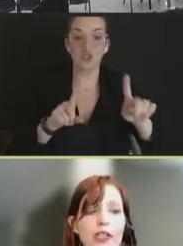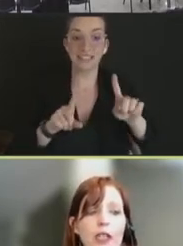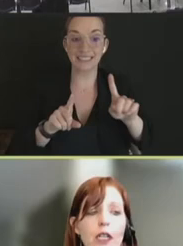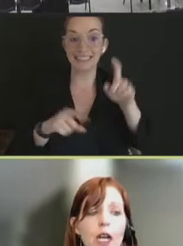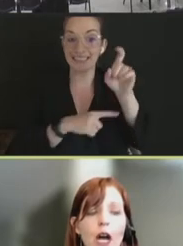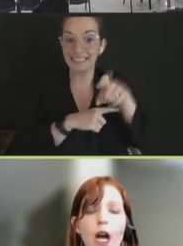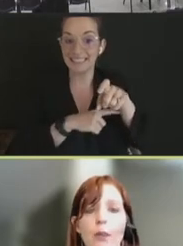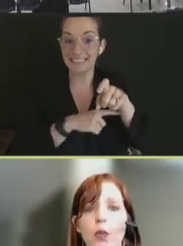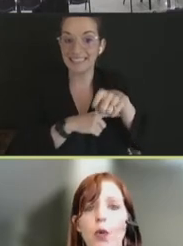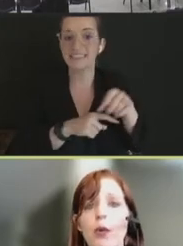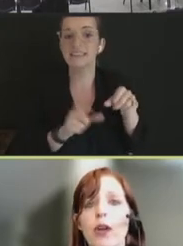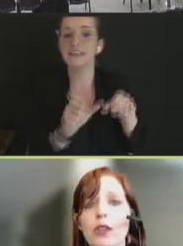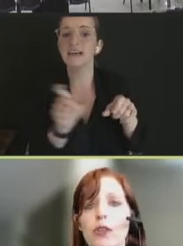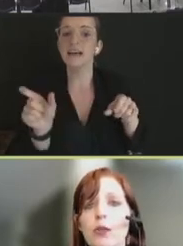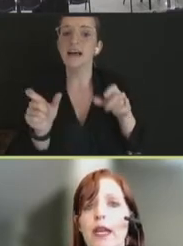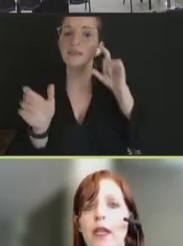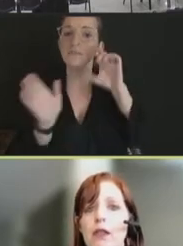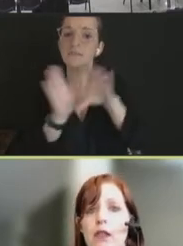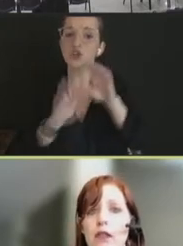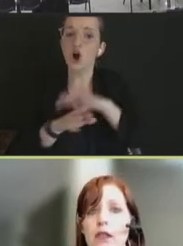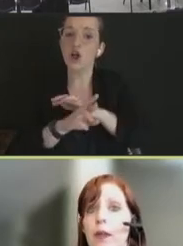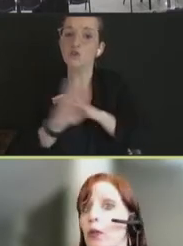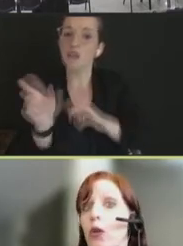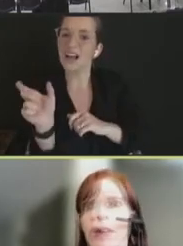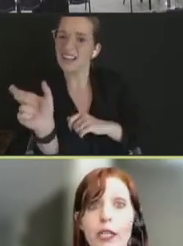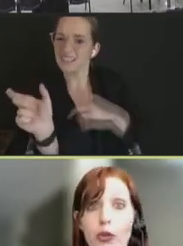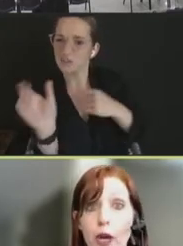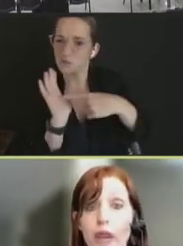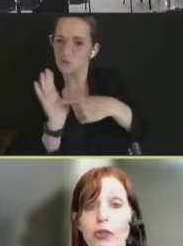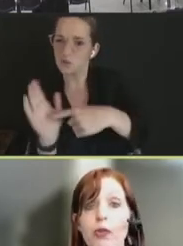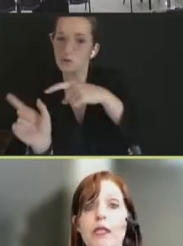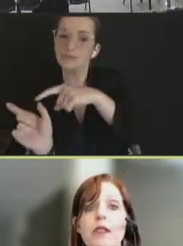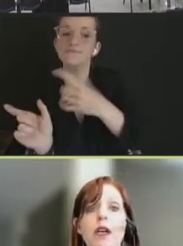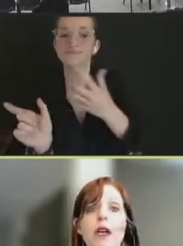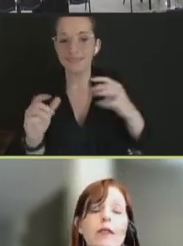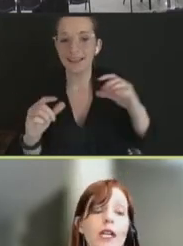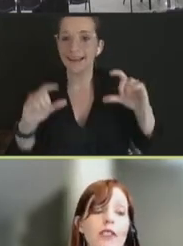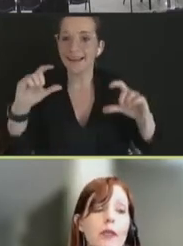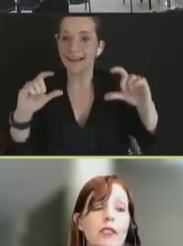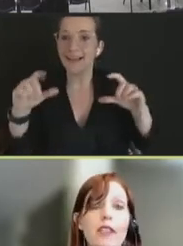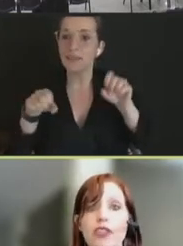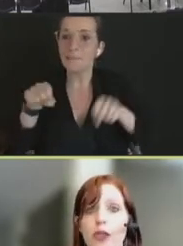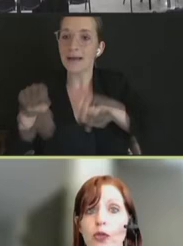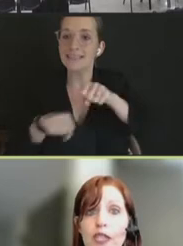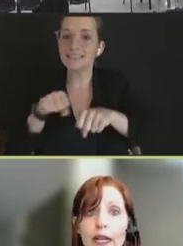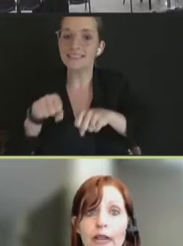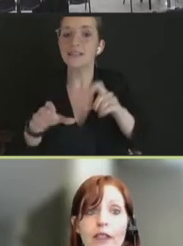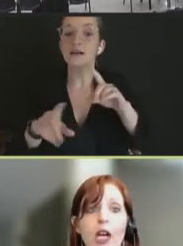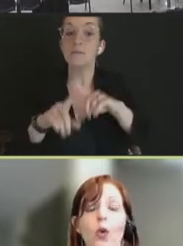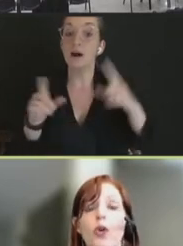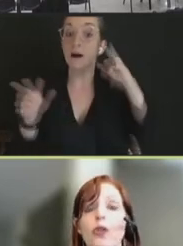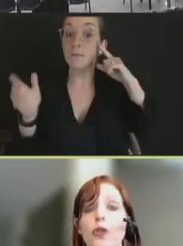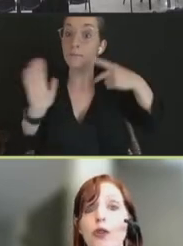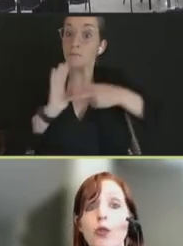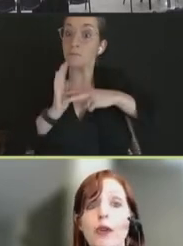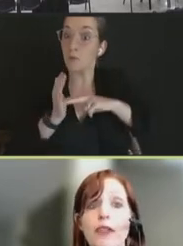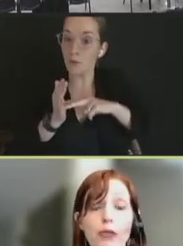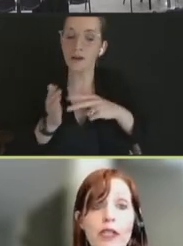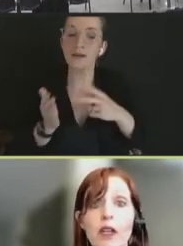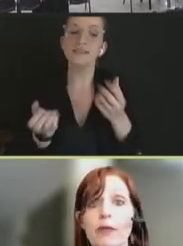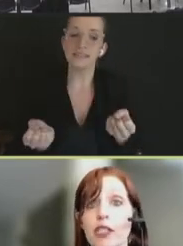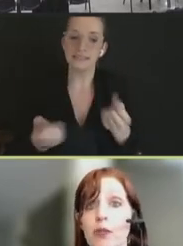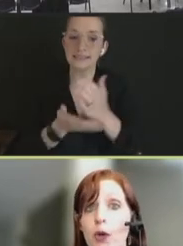Foundation. But what we also mean is that some people are at greater risk of hospitalization or death, or greater